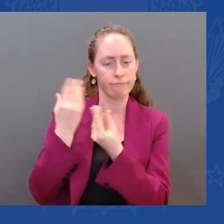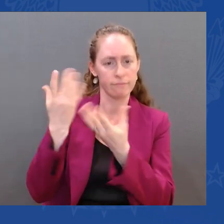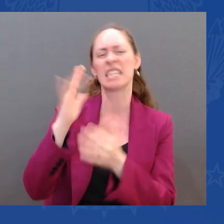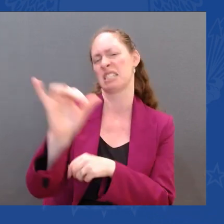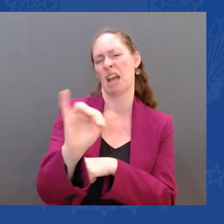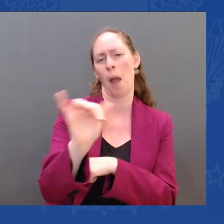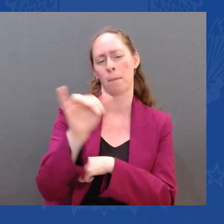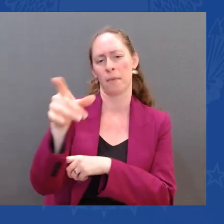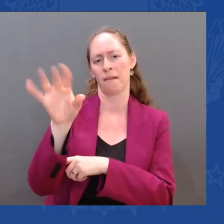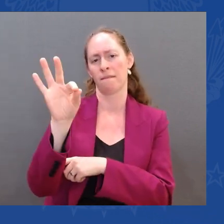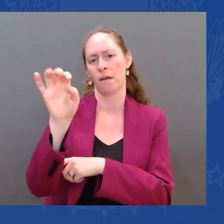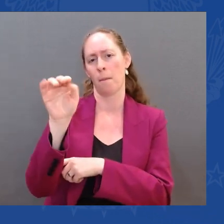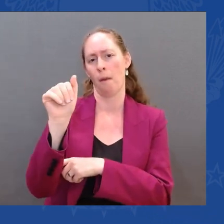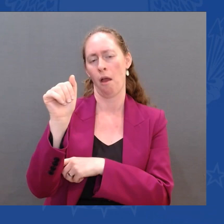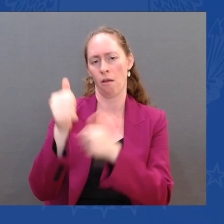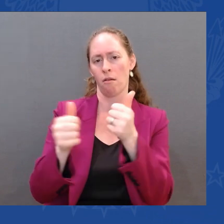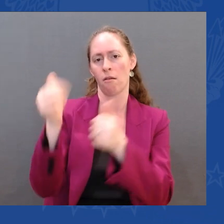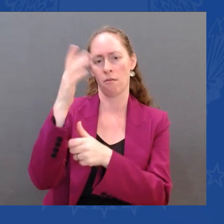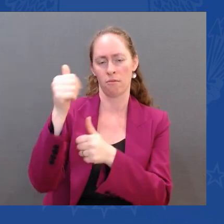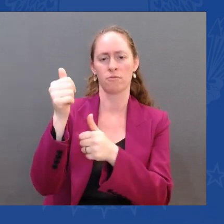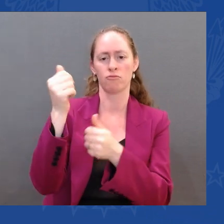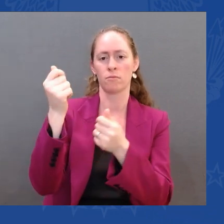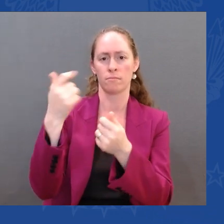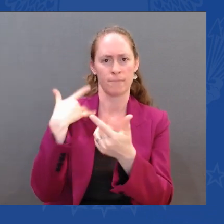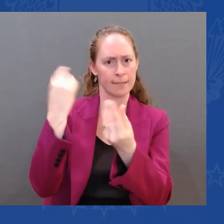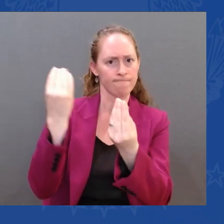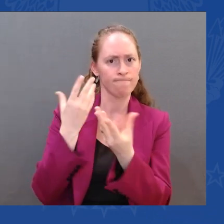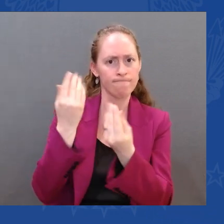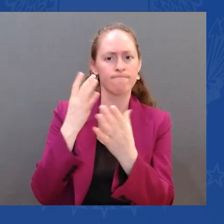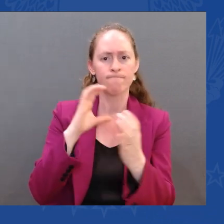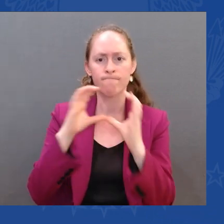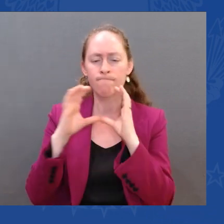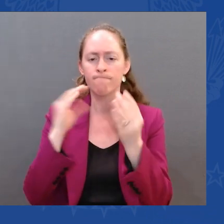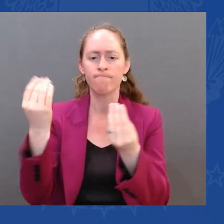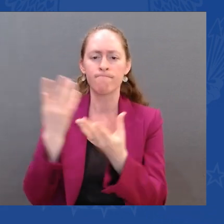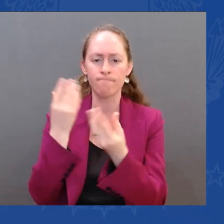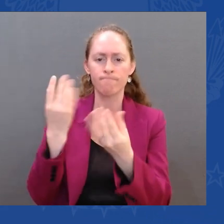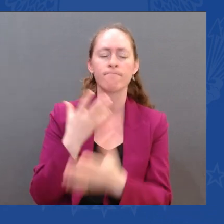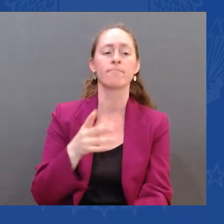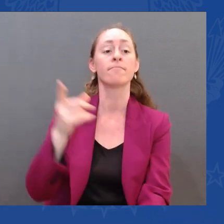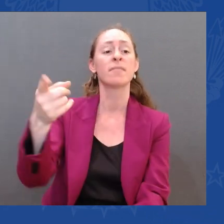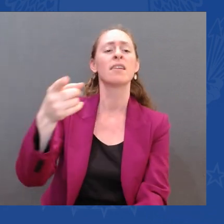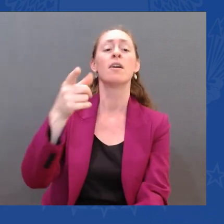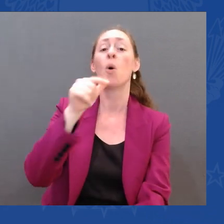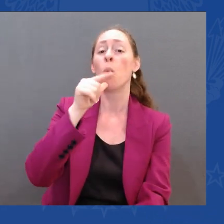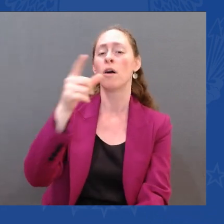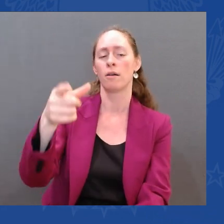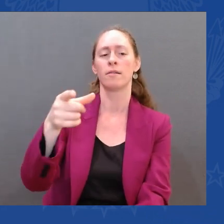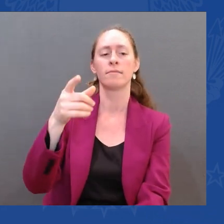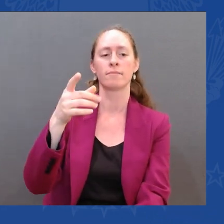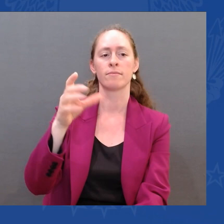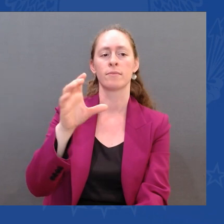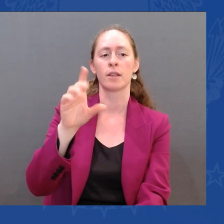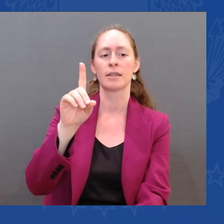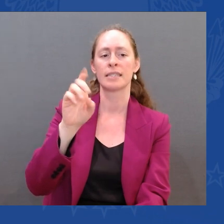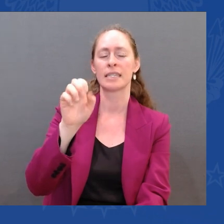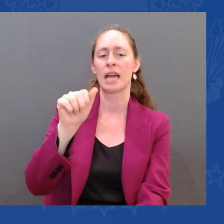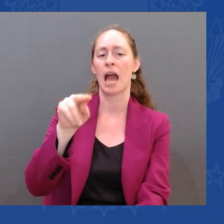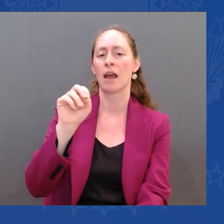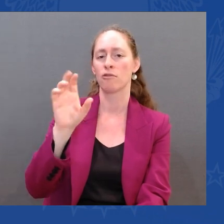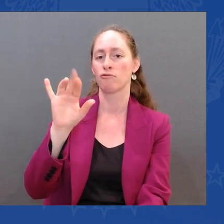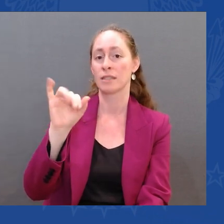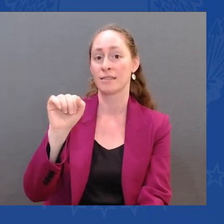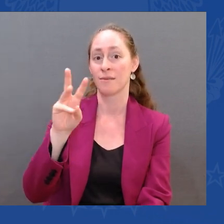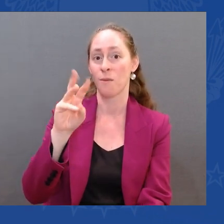Administrator Griswold. And 2021 was the third most active hurricane